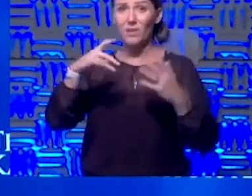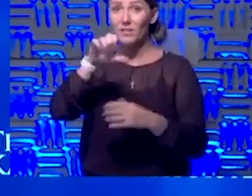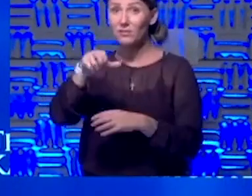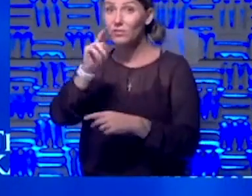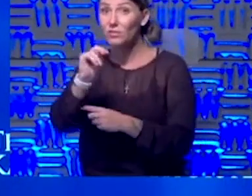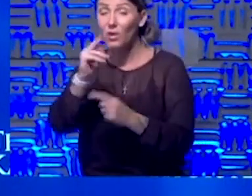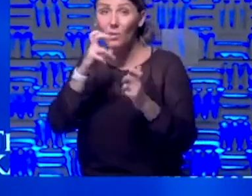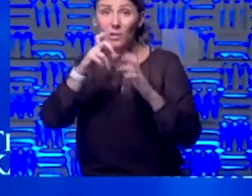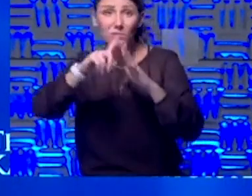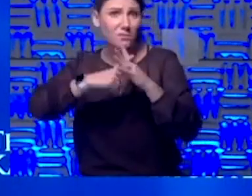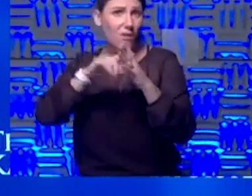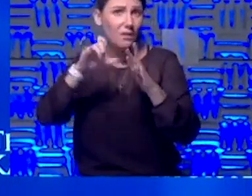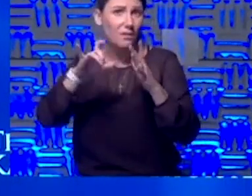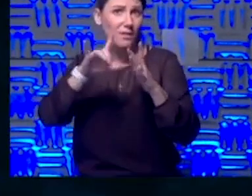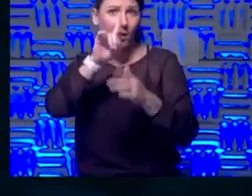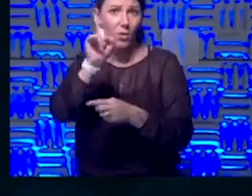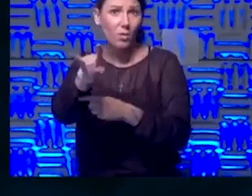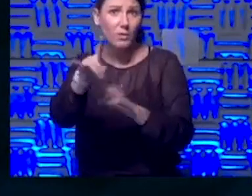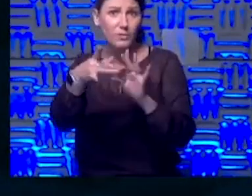to start with that?